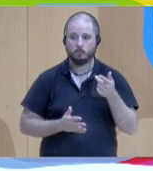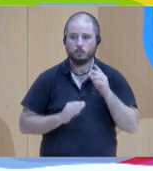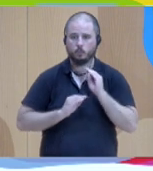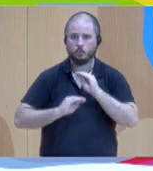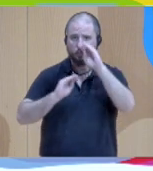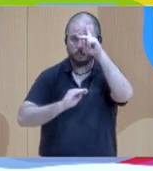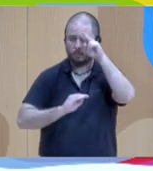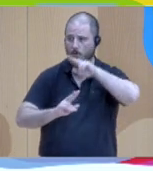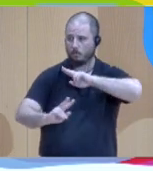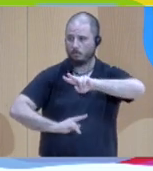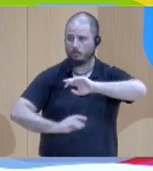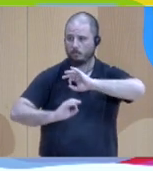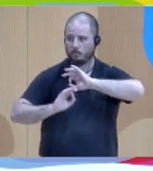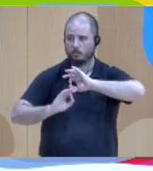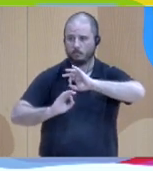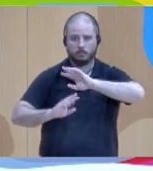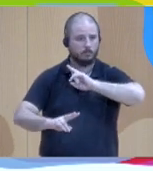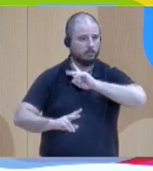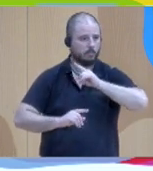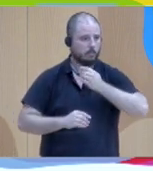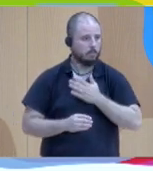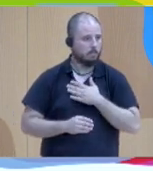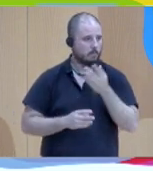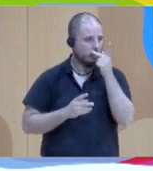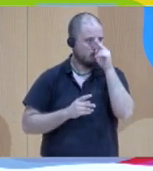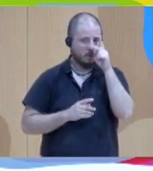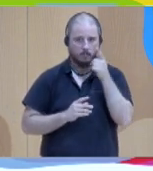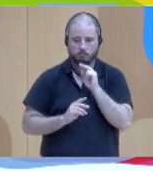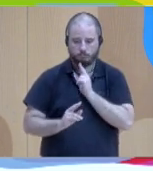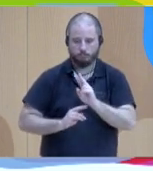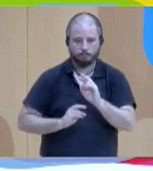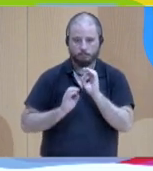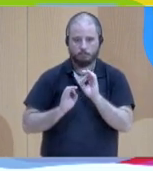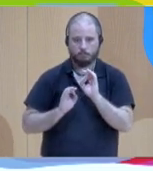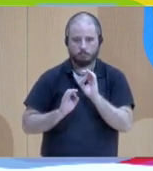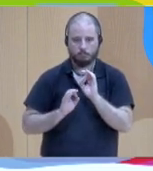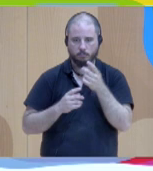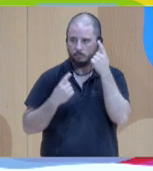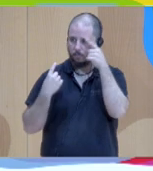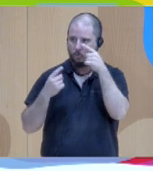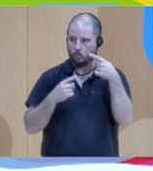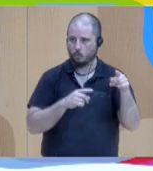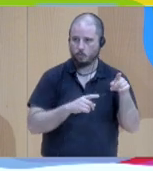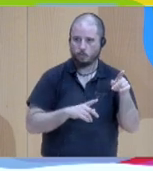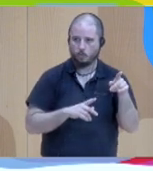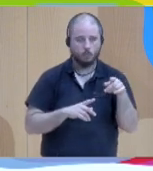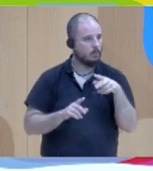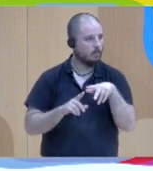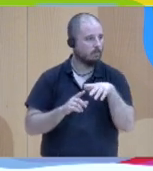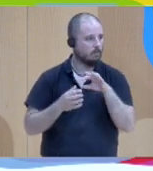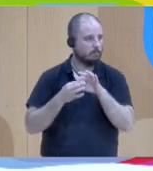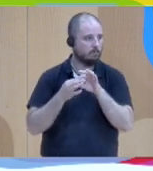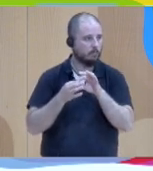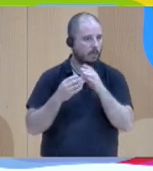react to your own worries immediately in your relationship but do it